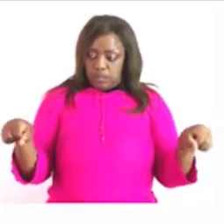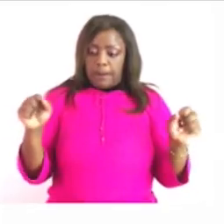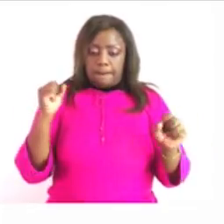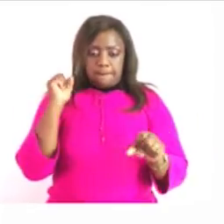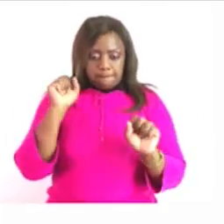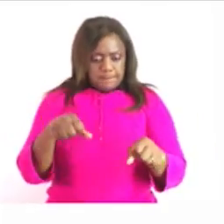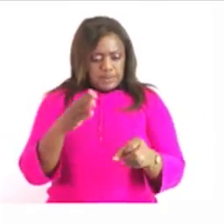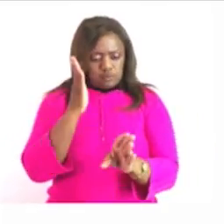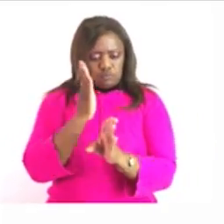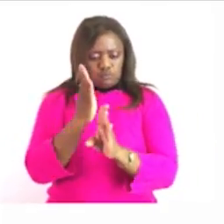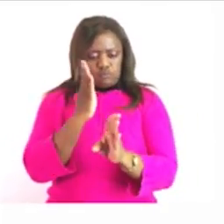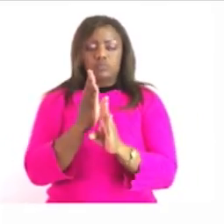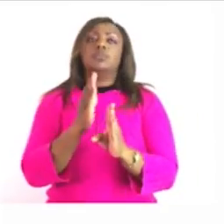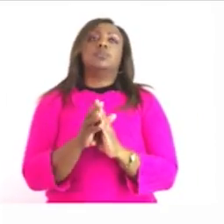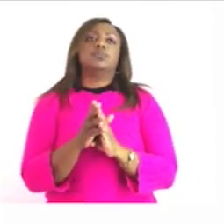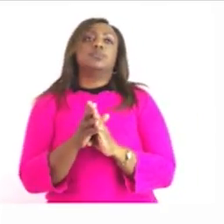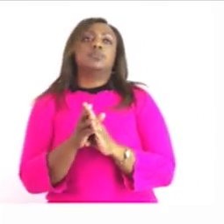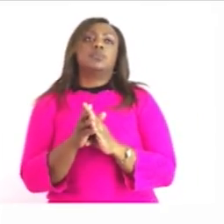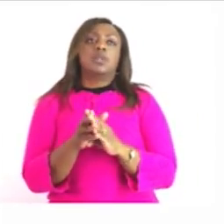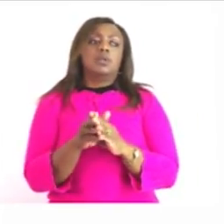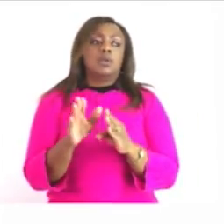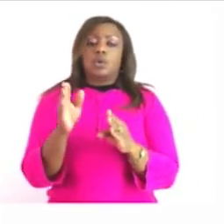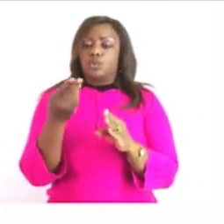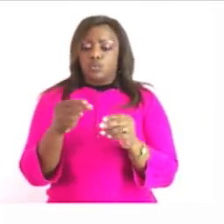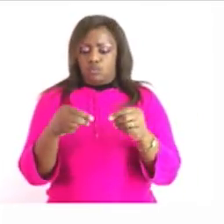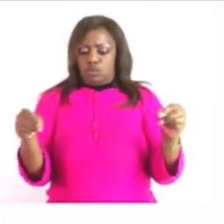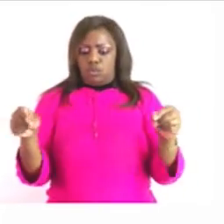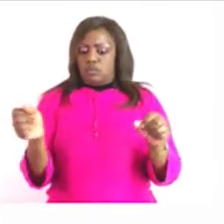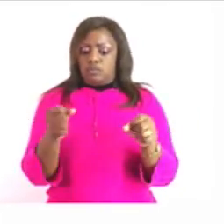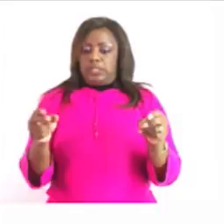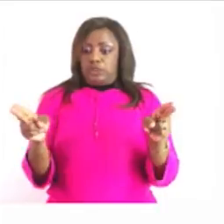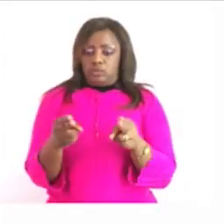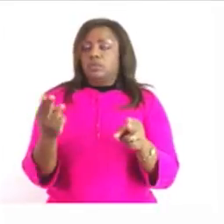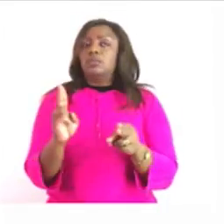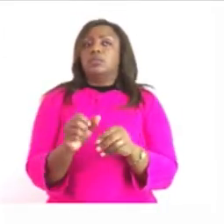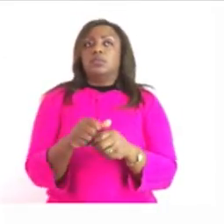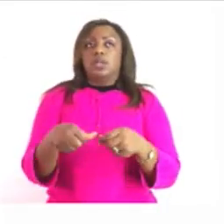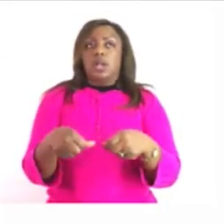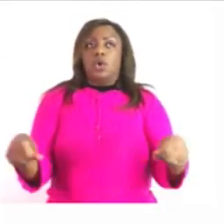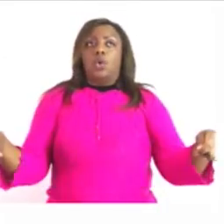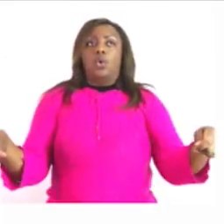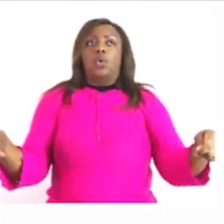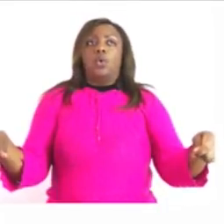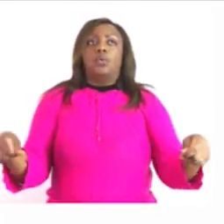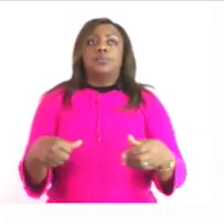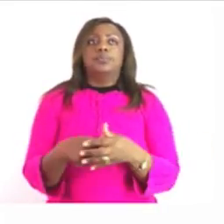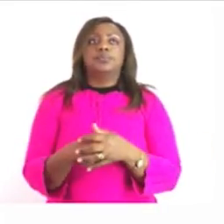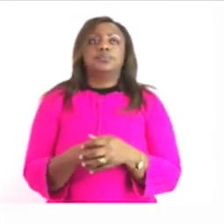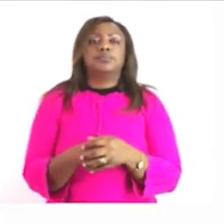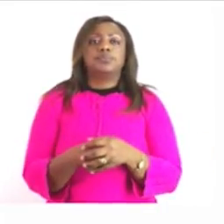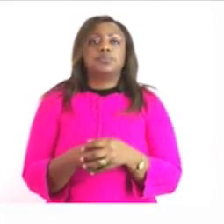estimation or a wrong one in the comment the comment